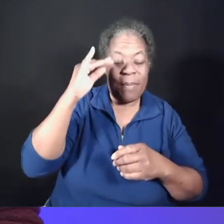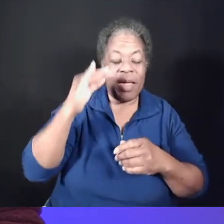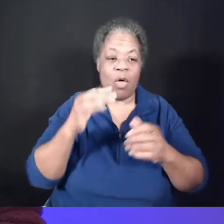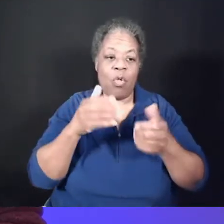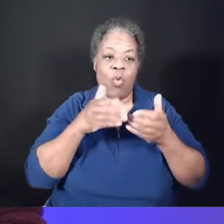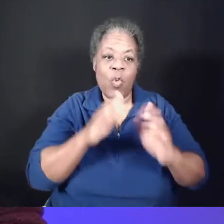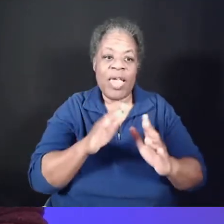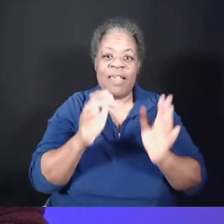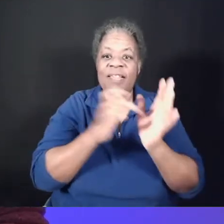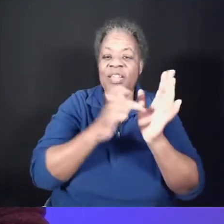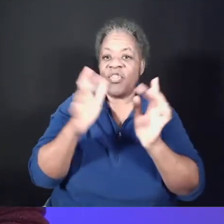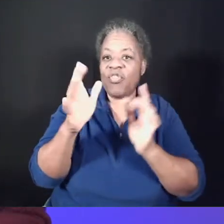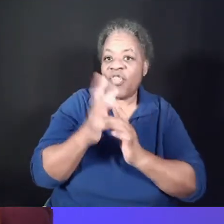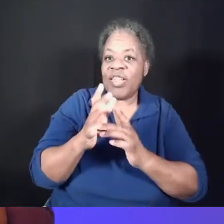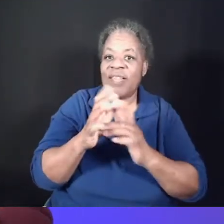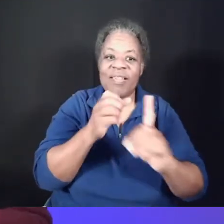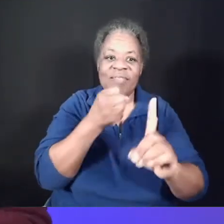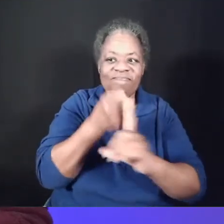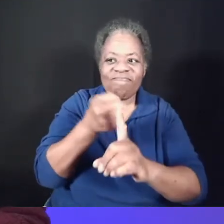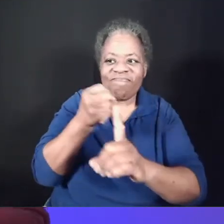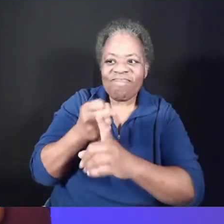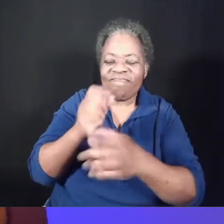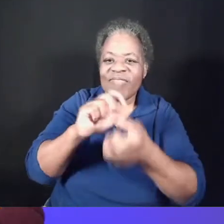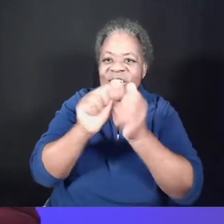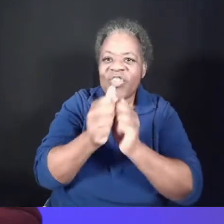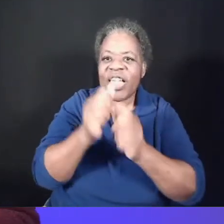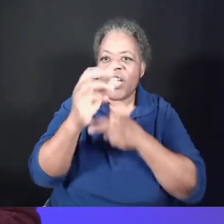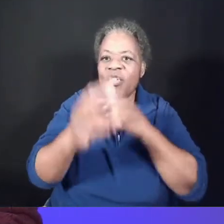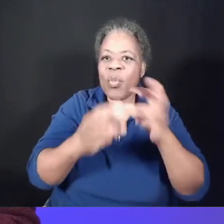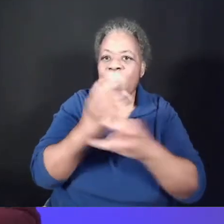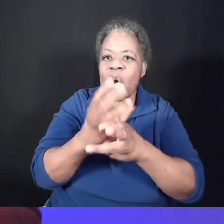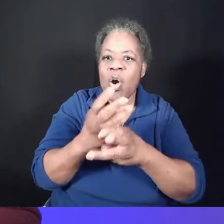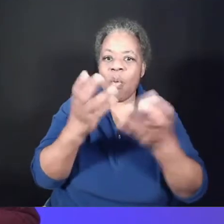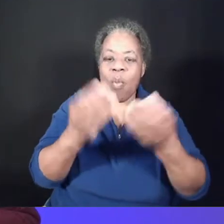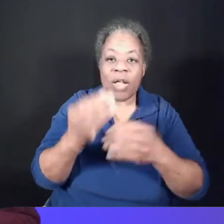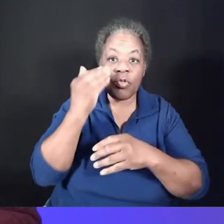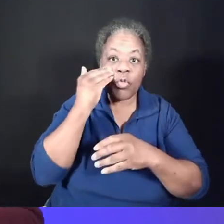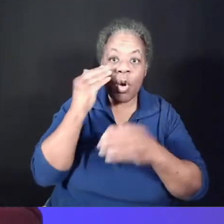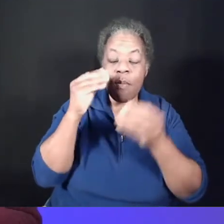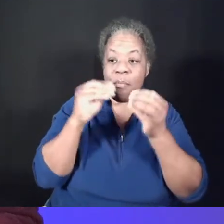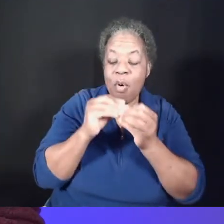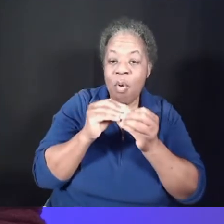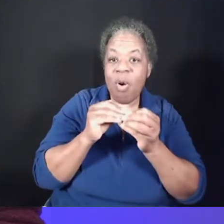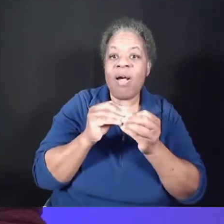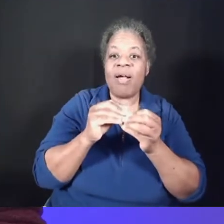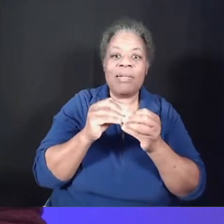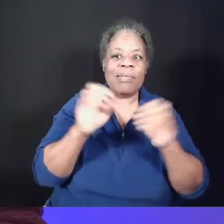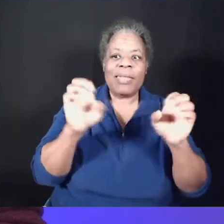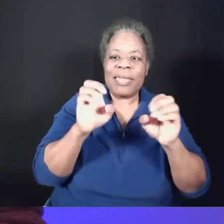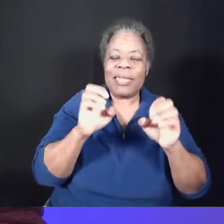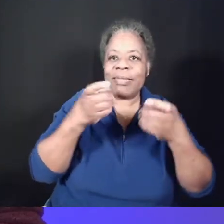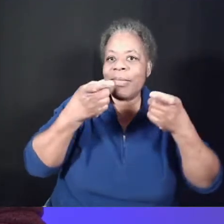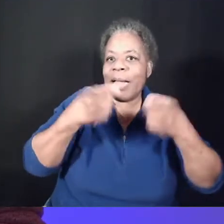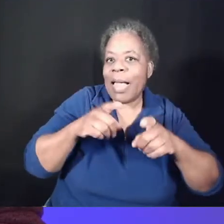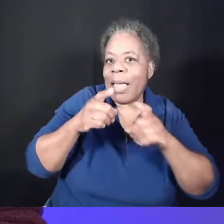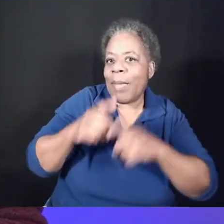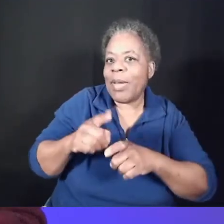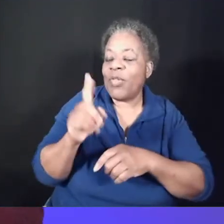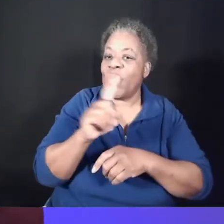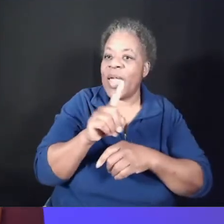went about changing the world. You can learn more about this and other Easter happenings at grace.org, Easter.